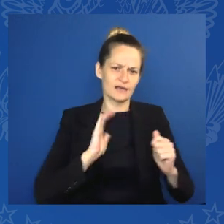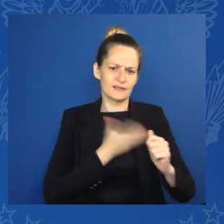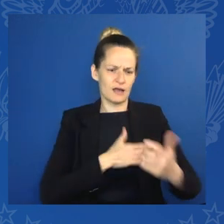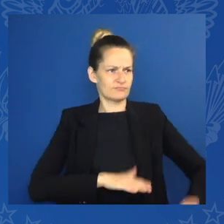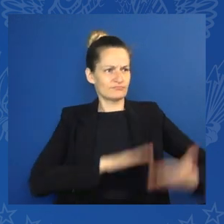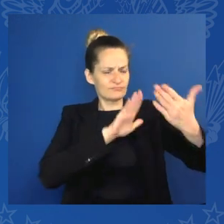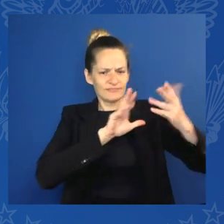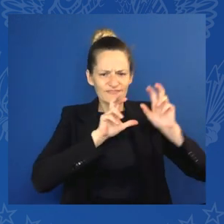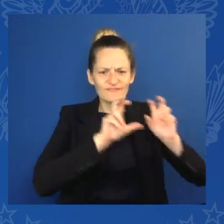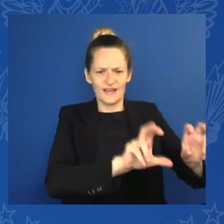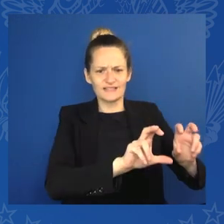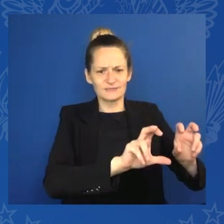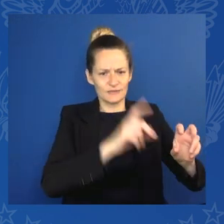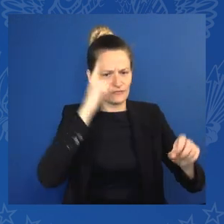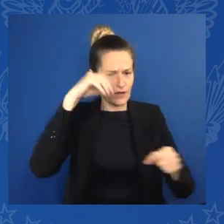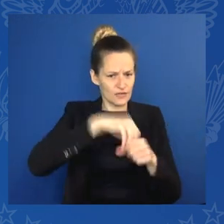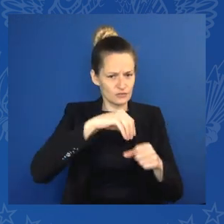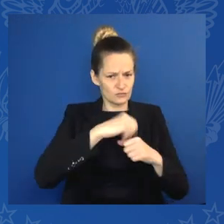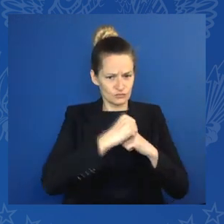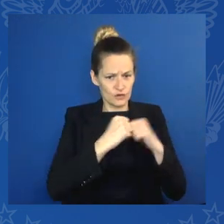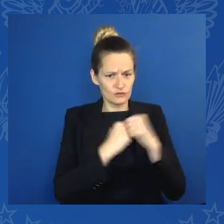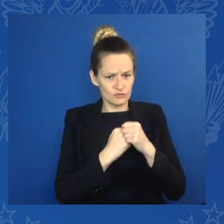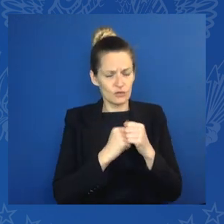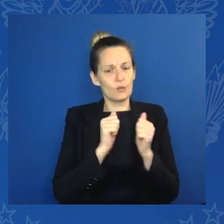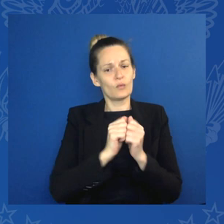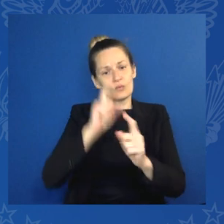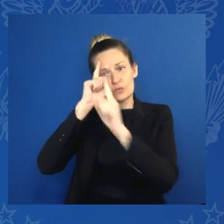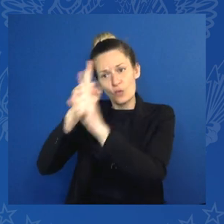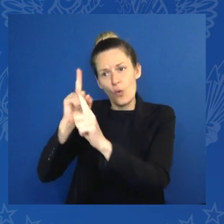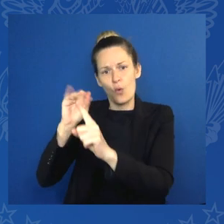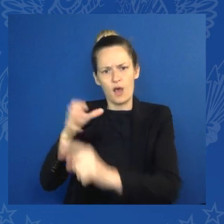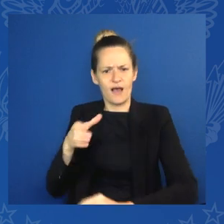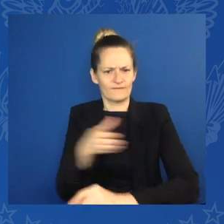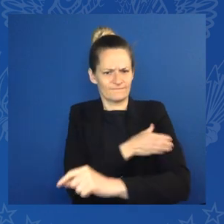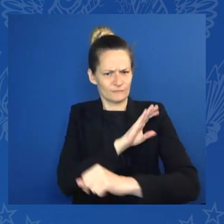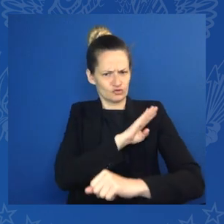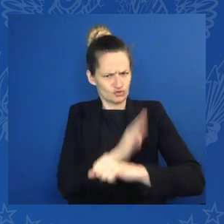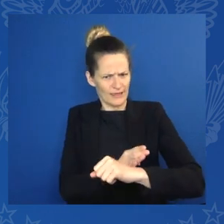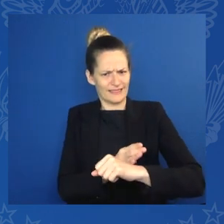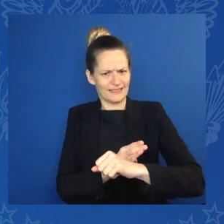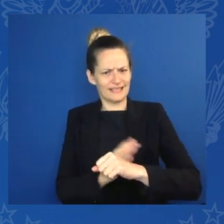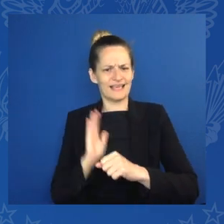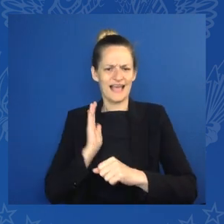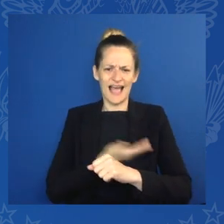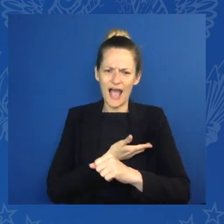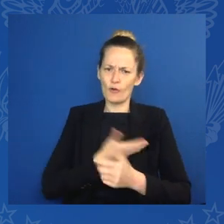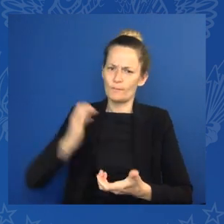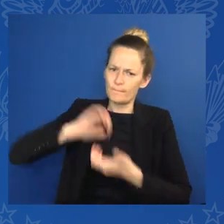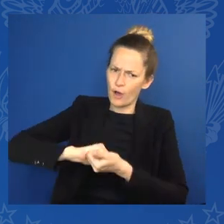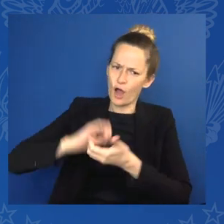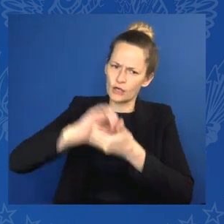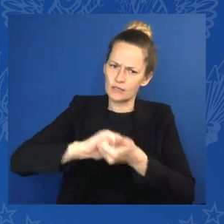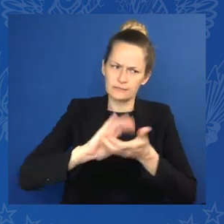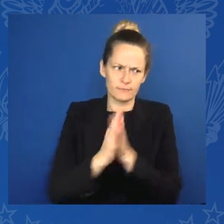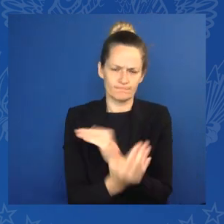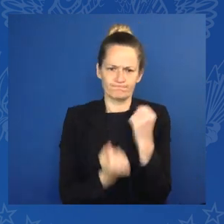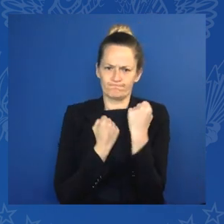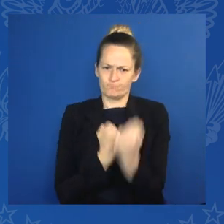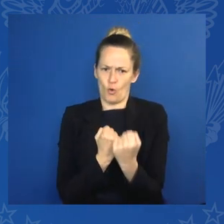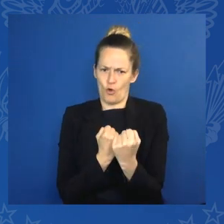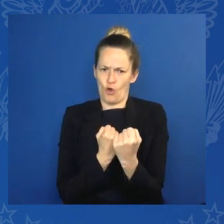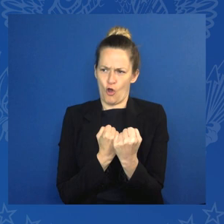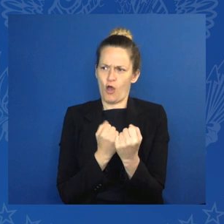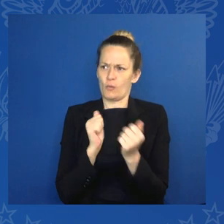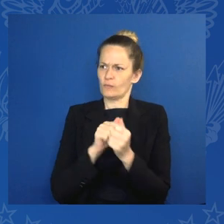our partnership with others around the world. Everybody here agrees that we need to work together in